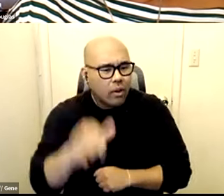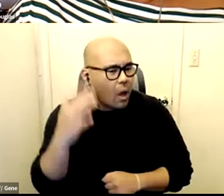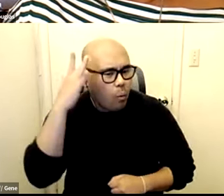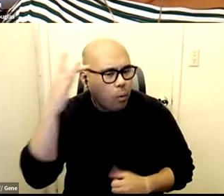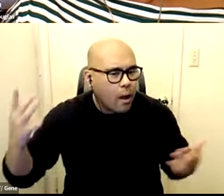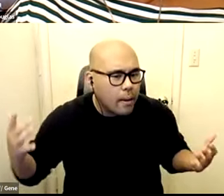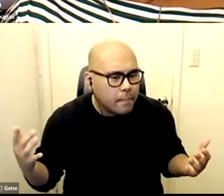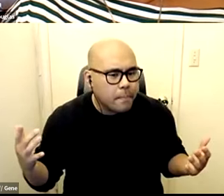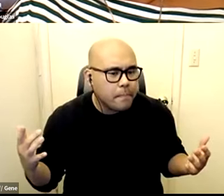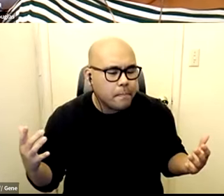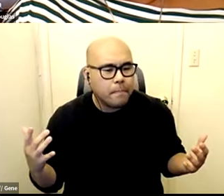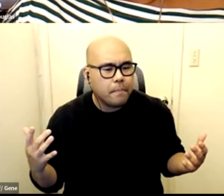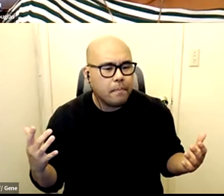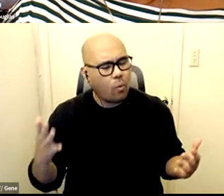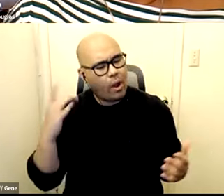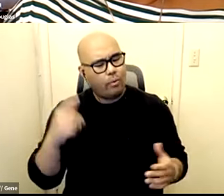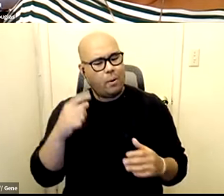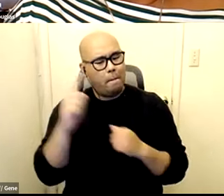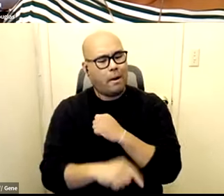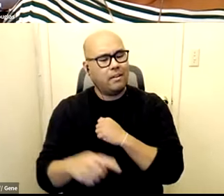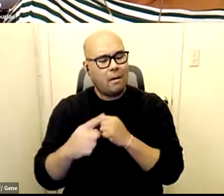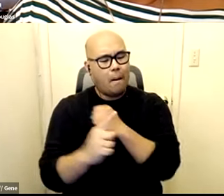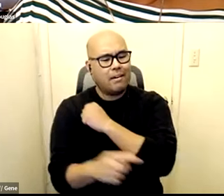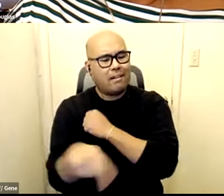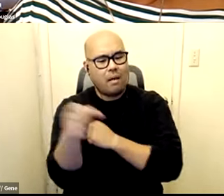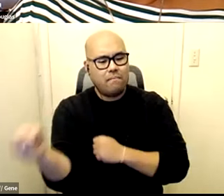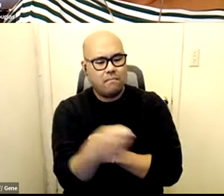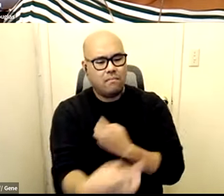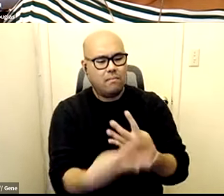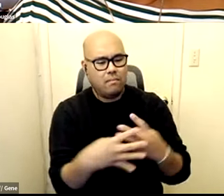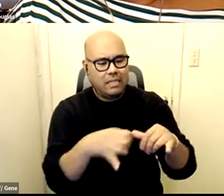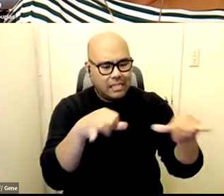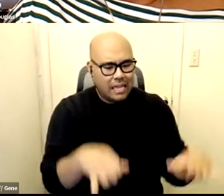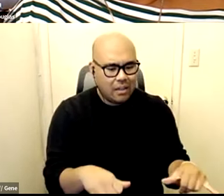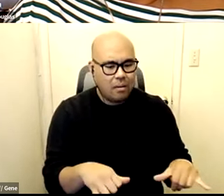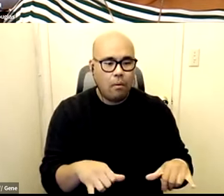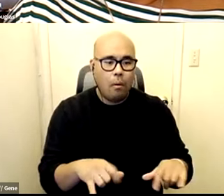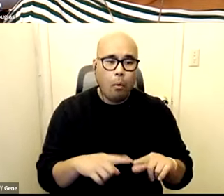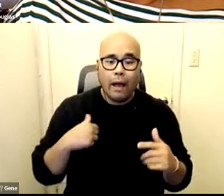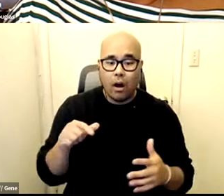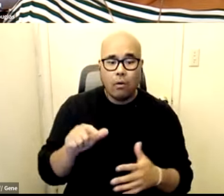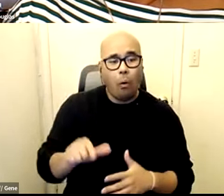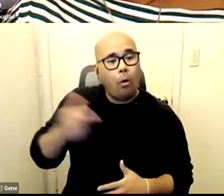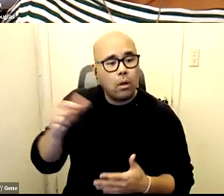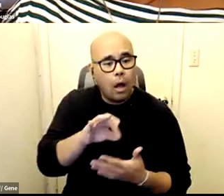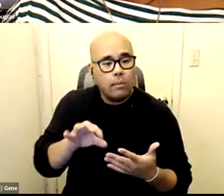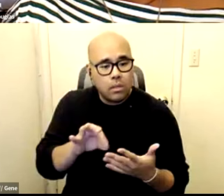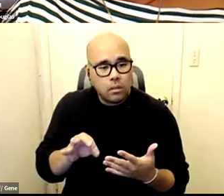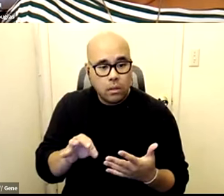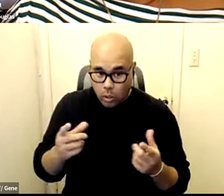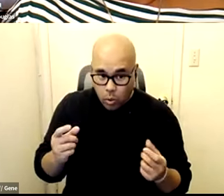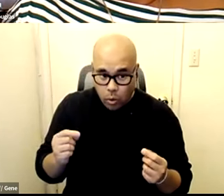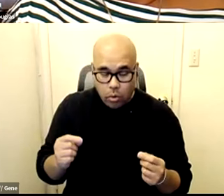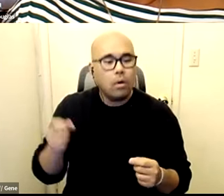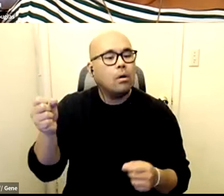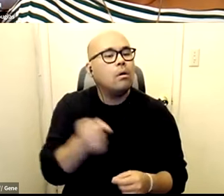Why would that be a sentence to incarceration? Then they say, well, there's an alternative, and what is the alternative? To go to a